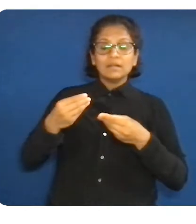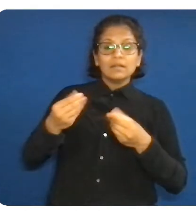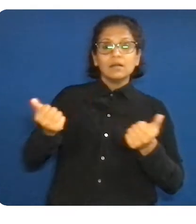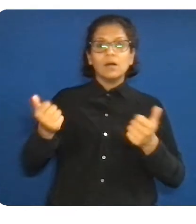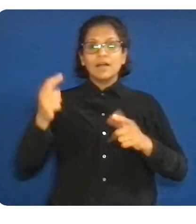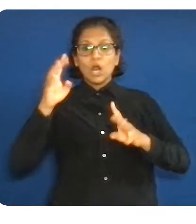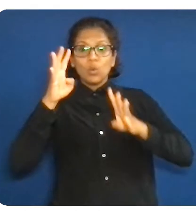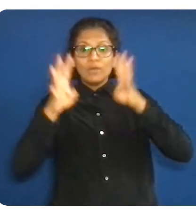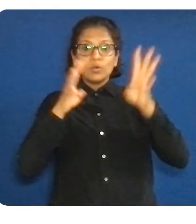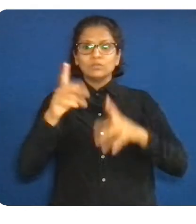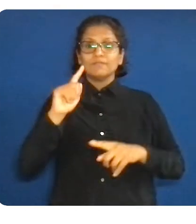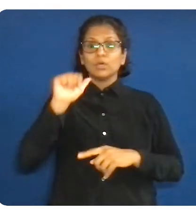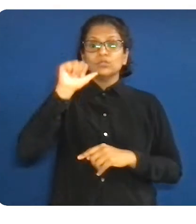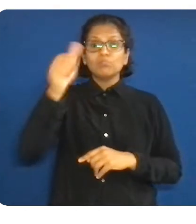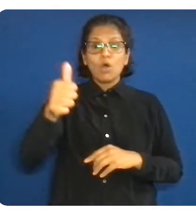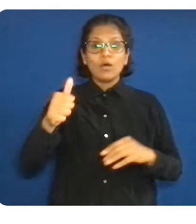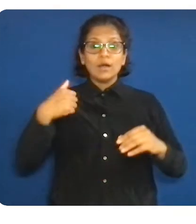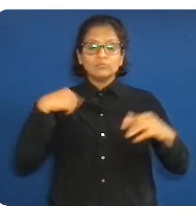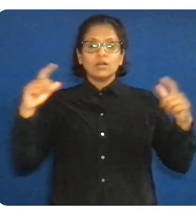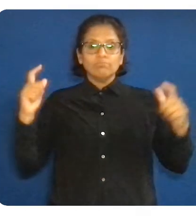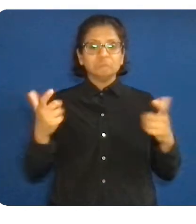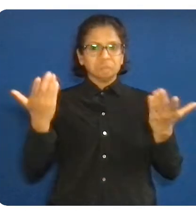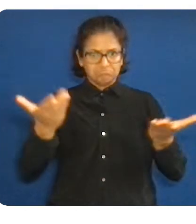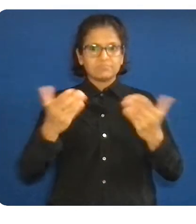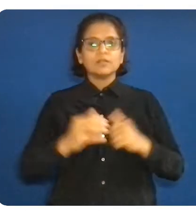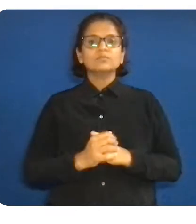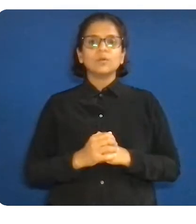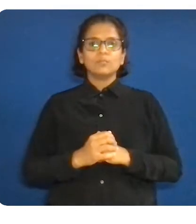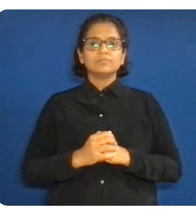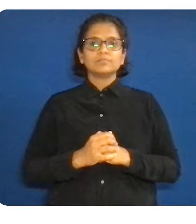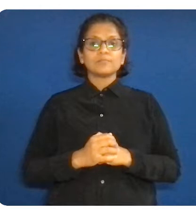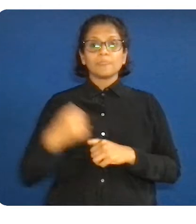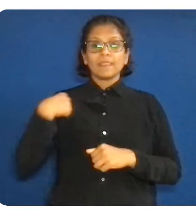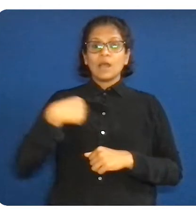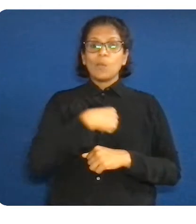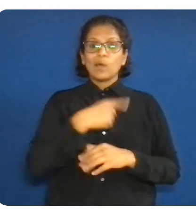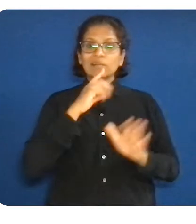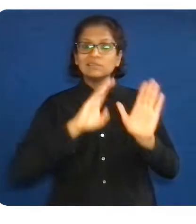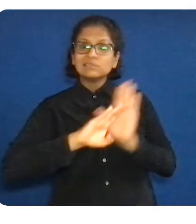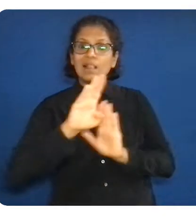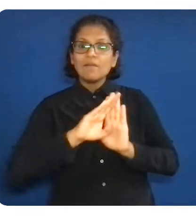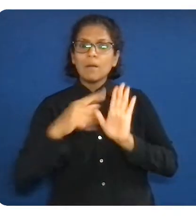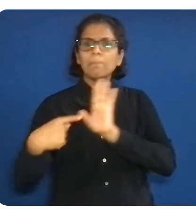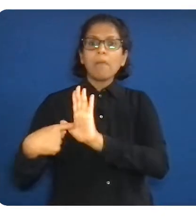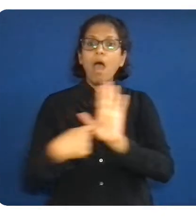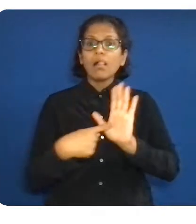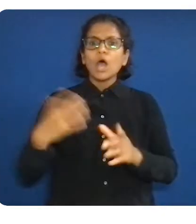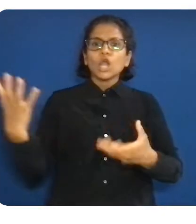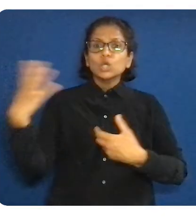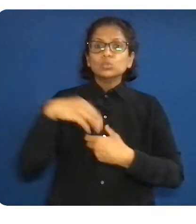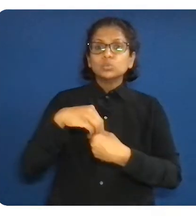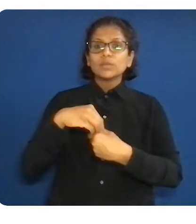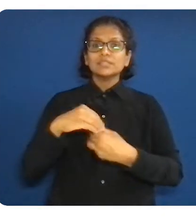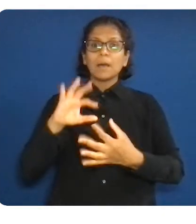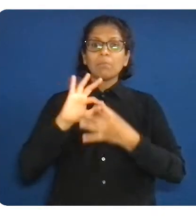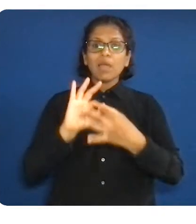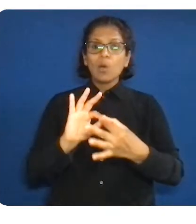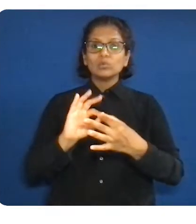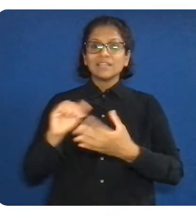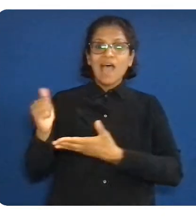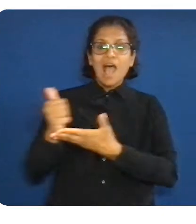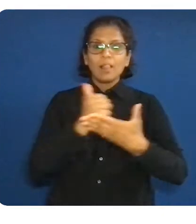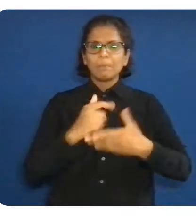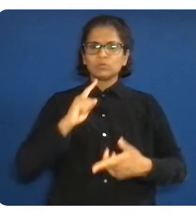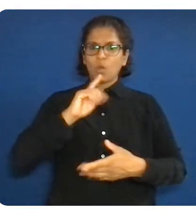supported, and I hope, proud to be in service. Belonging is key to re-recruiting our